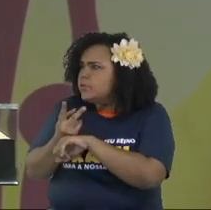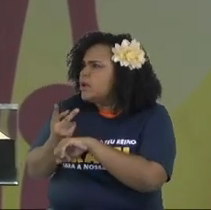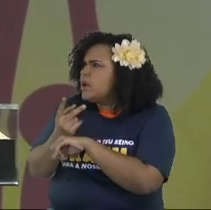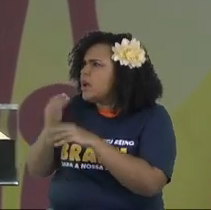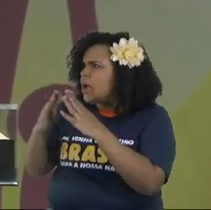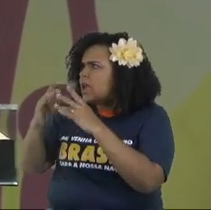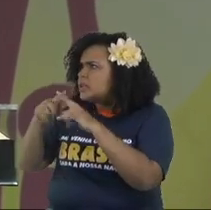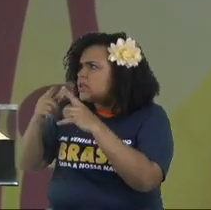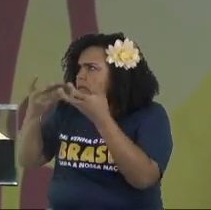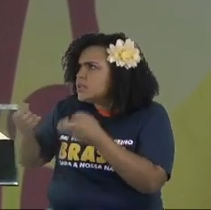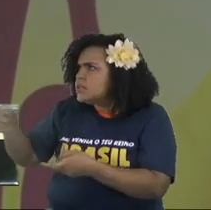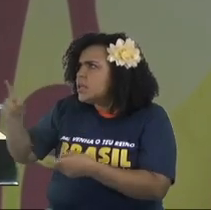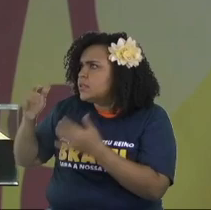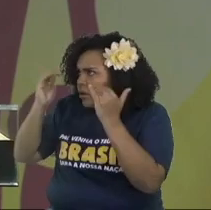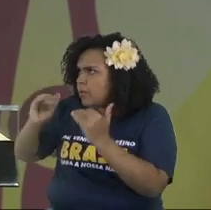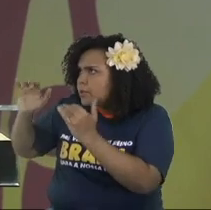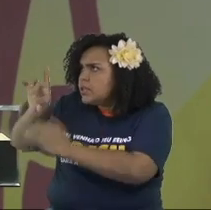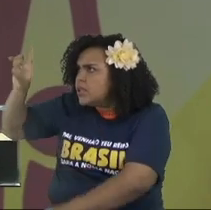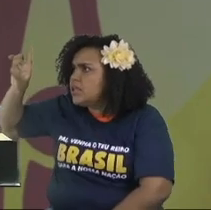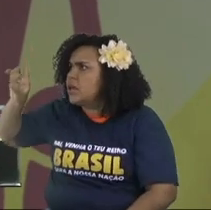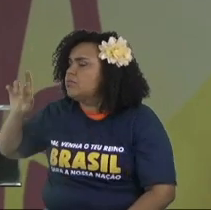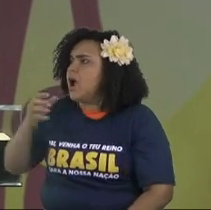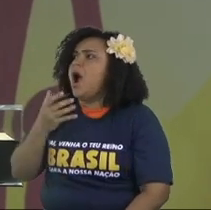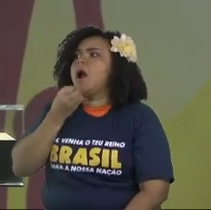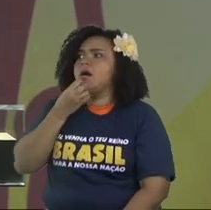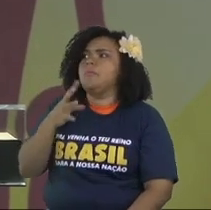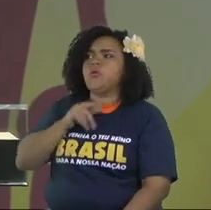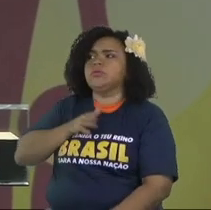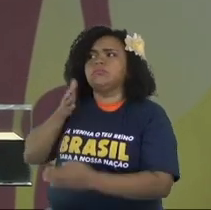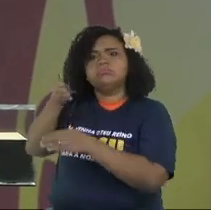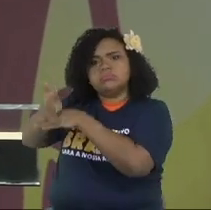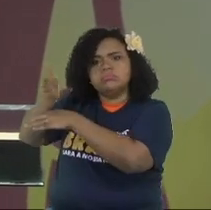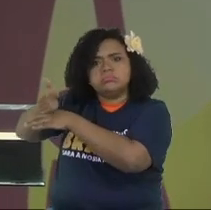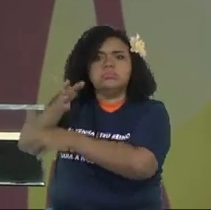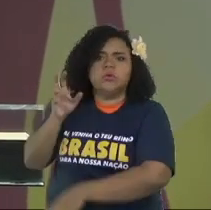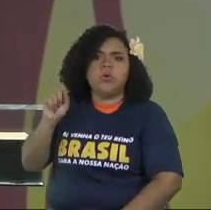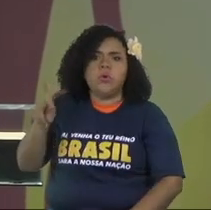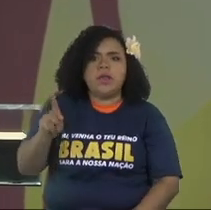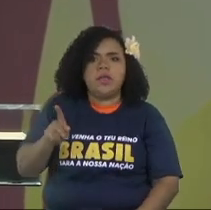first place, a church that they don't take advantage of people.